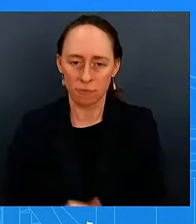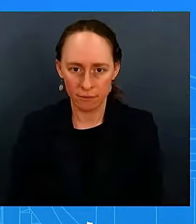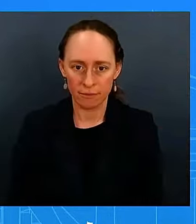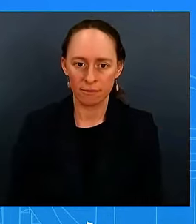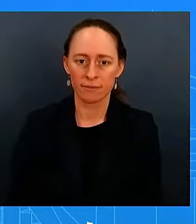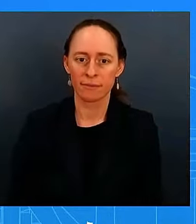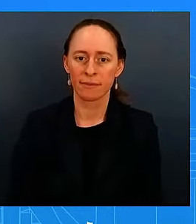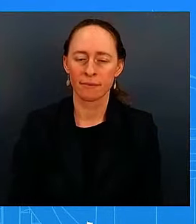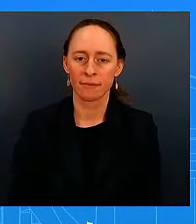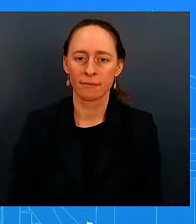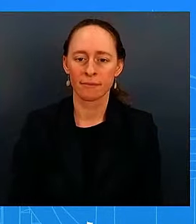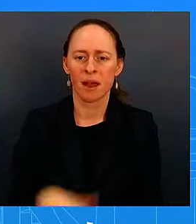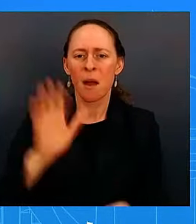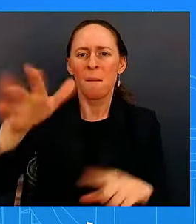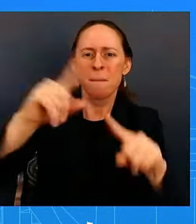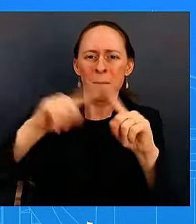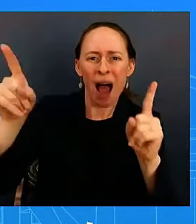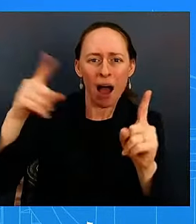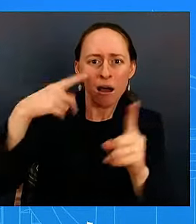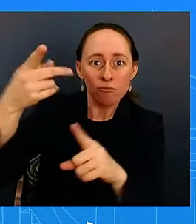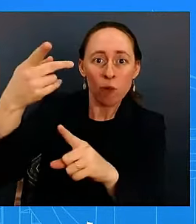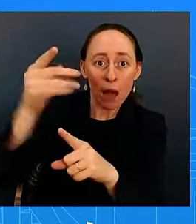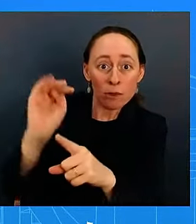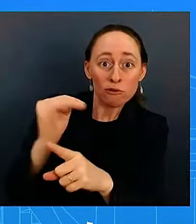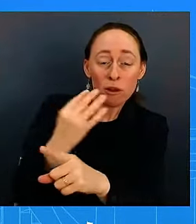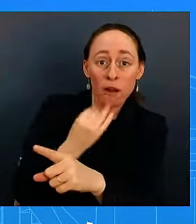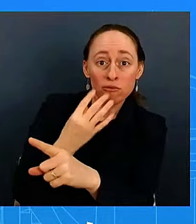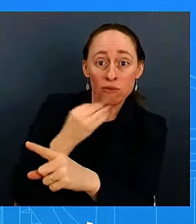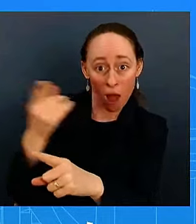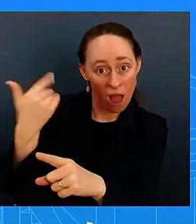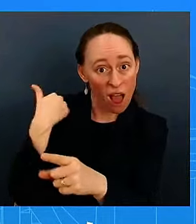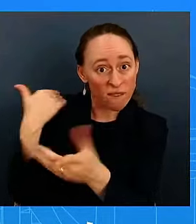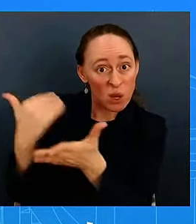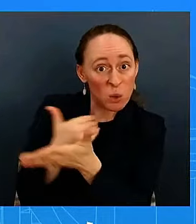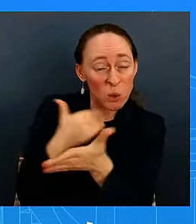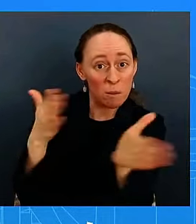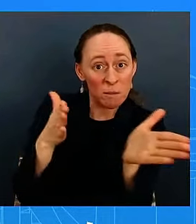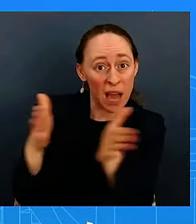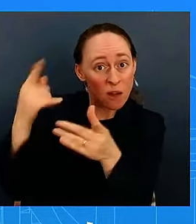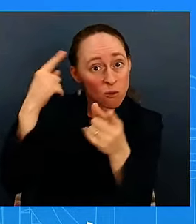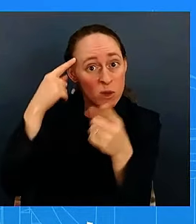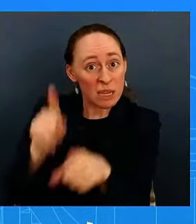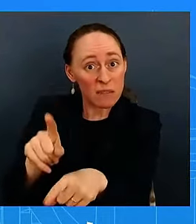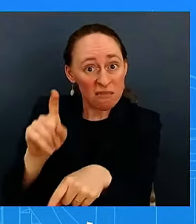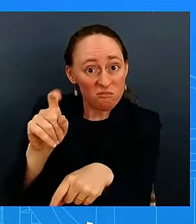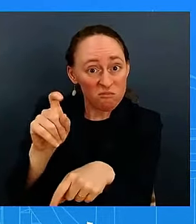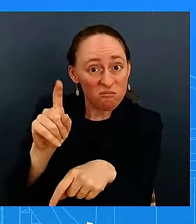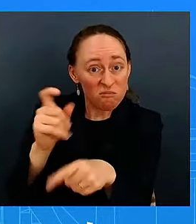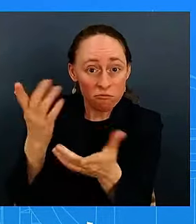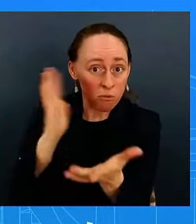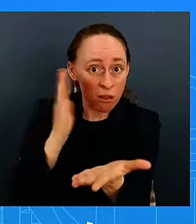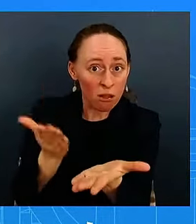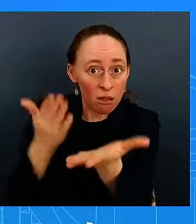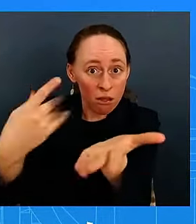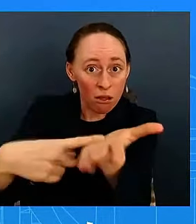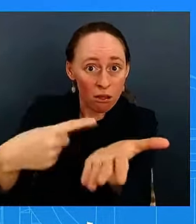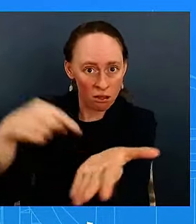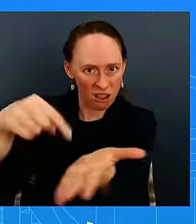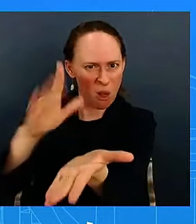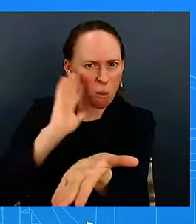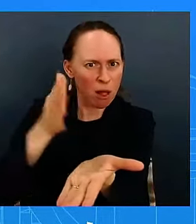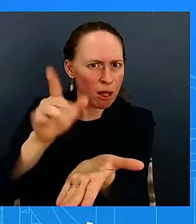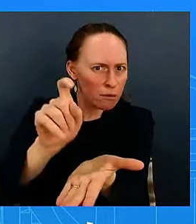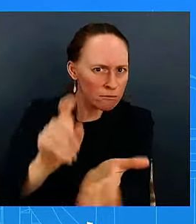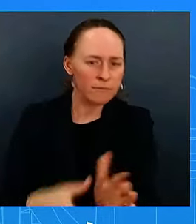the u.s just going to continue to have discussions with qatar and egypt i don't have anything else to share beyond that okay um the proposal appears to be